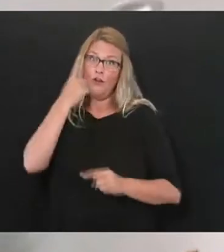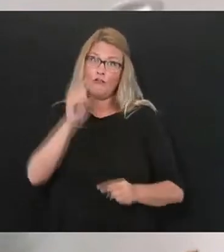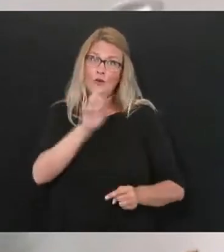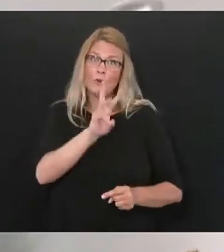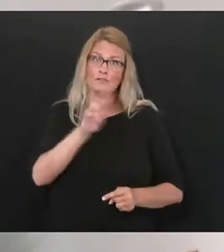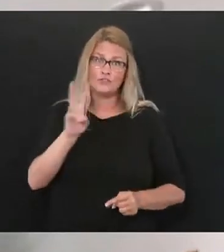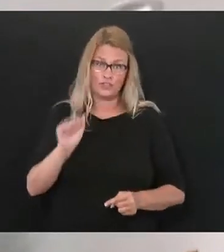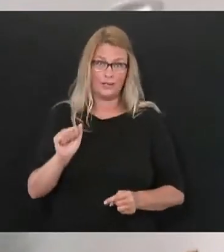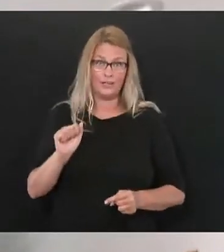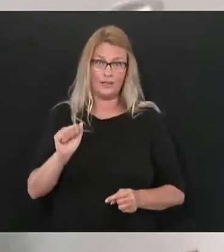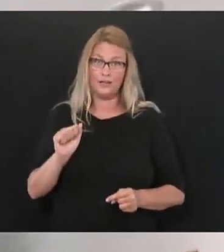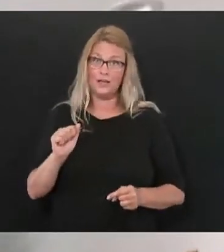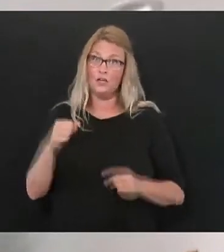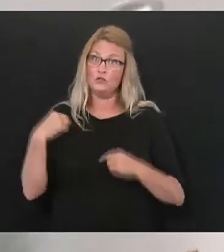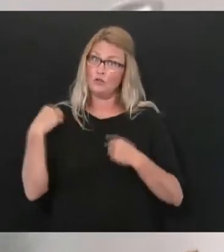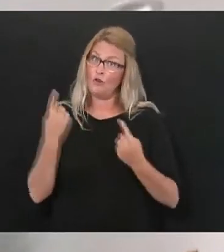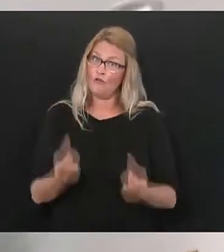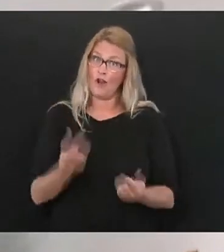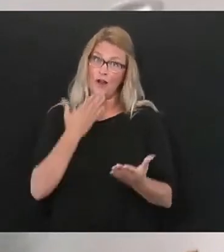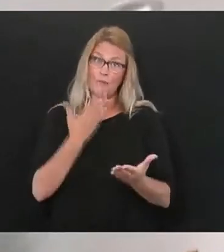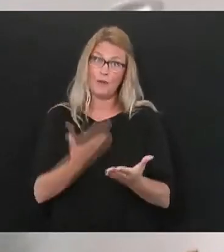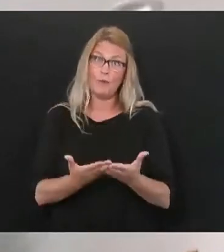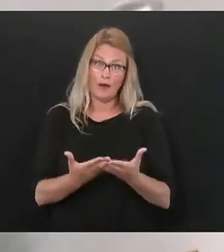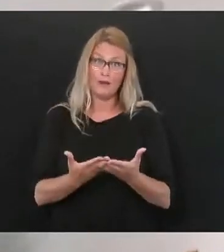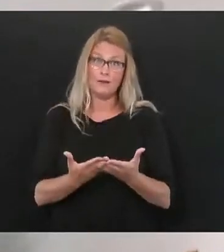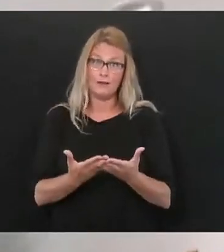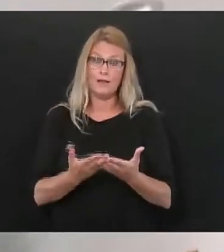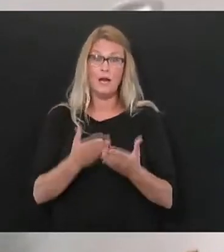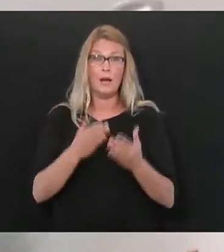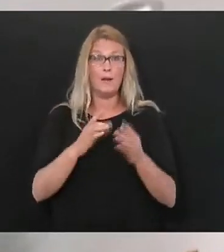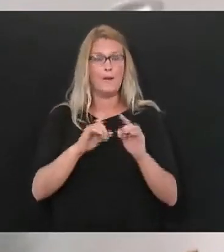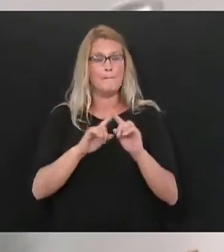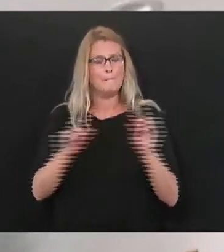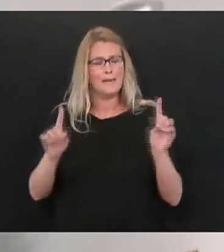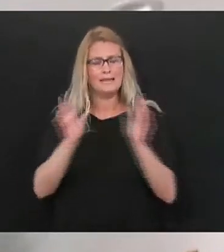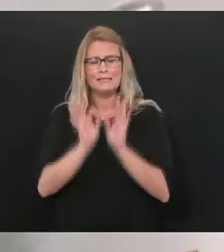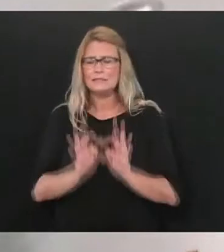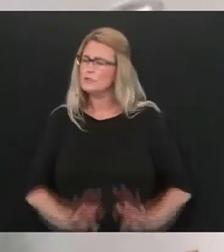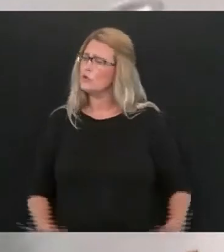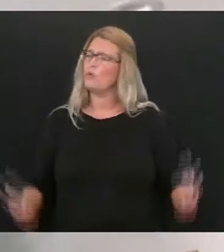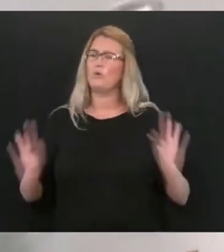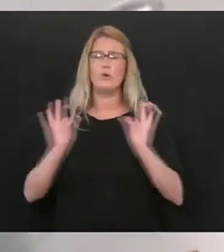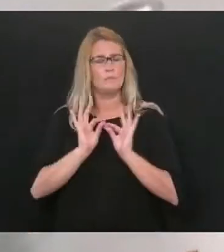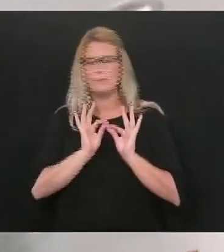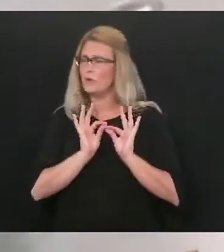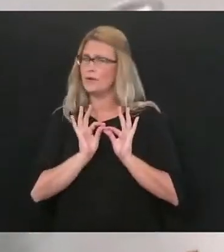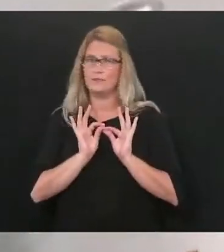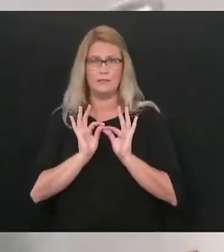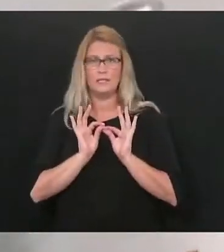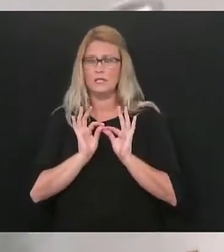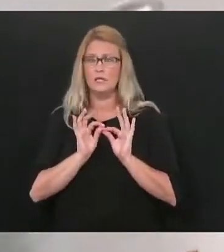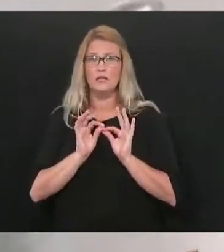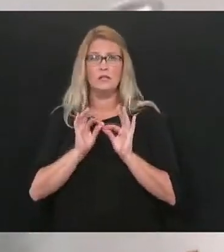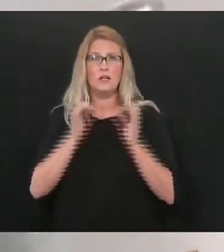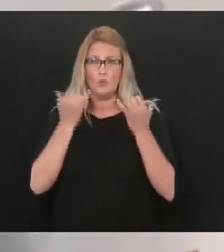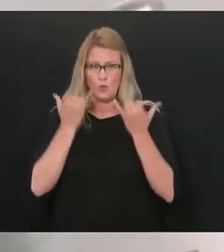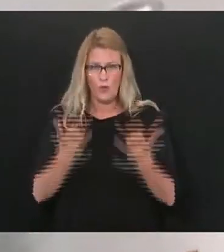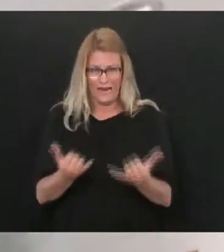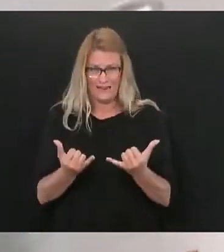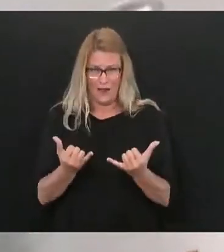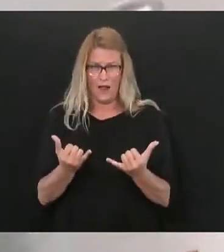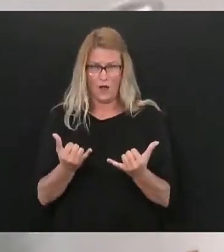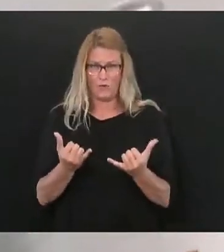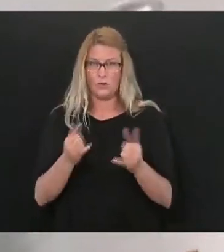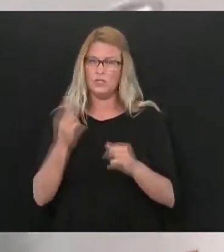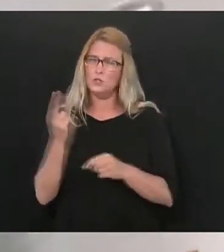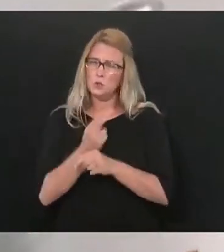we have done really well but it is absolutely crucial that we double down and wear our